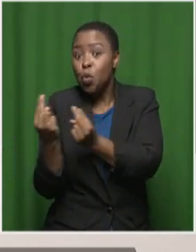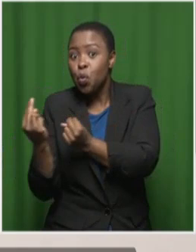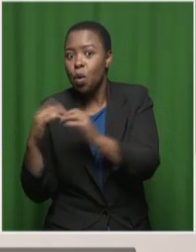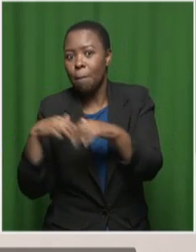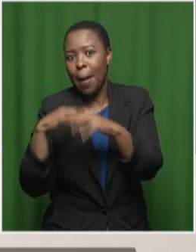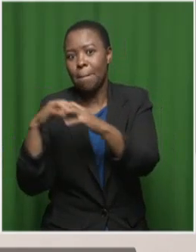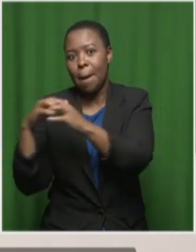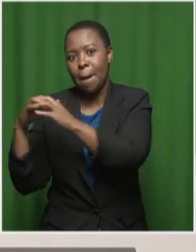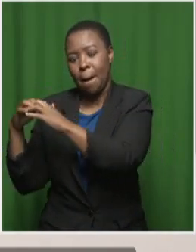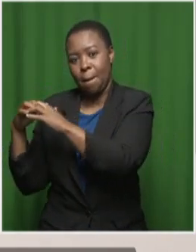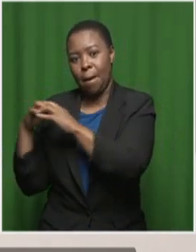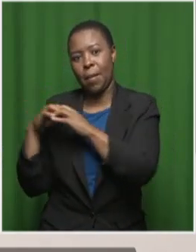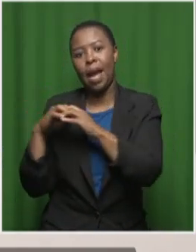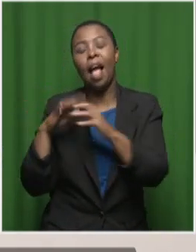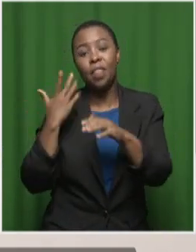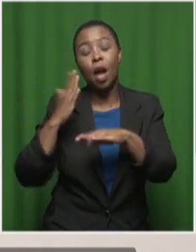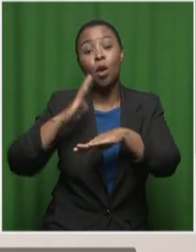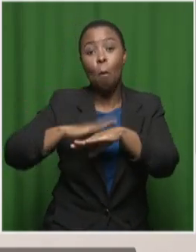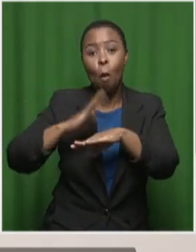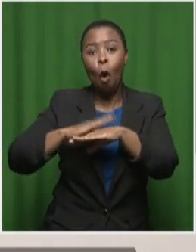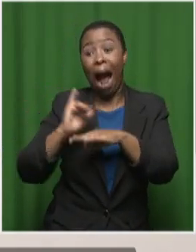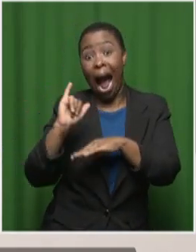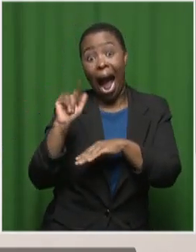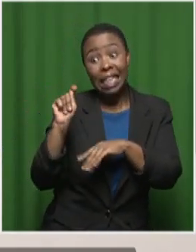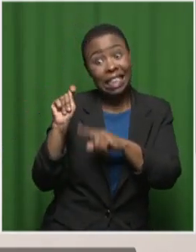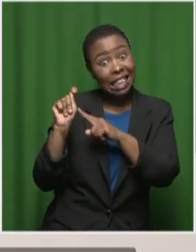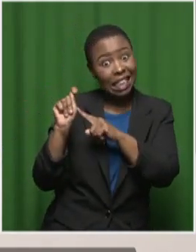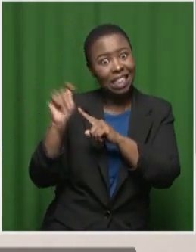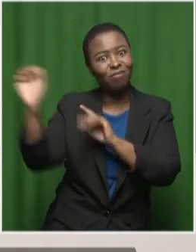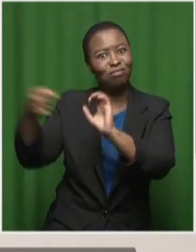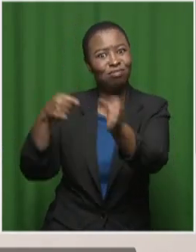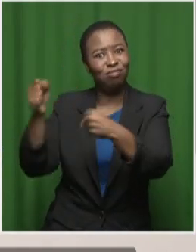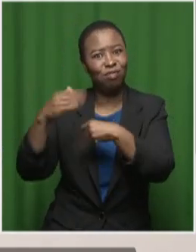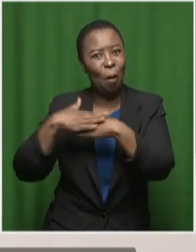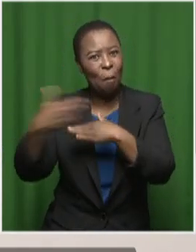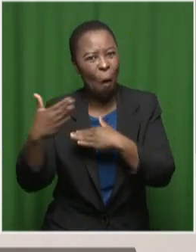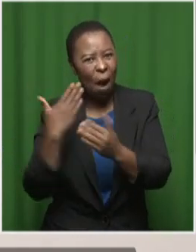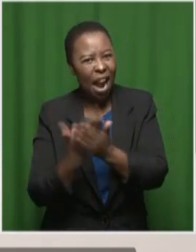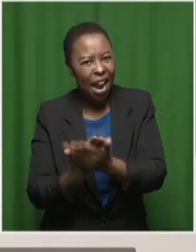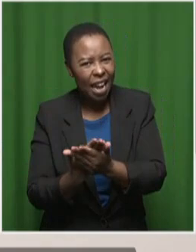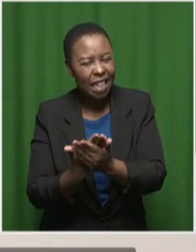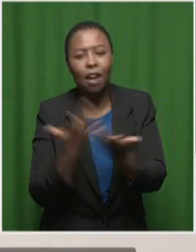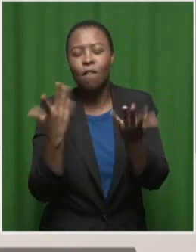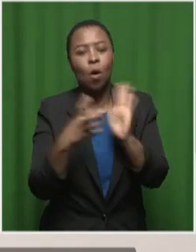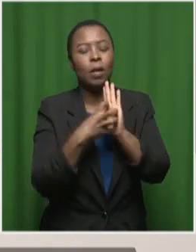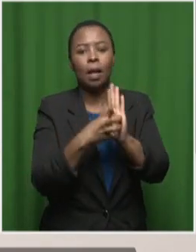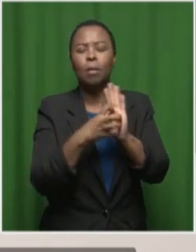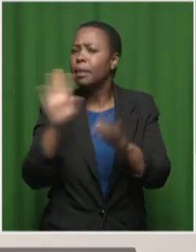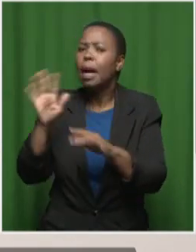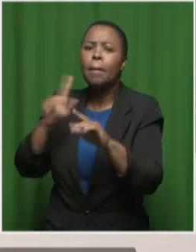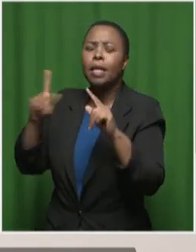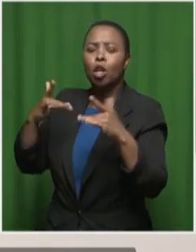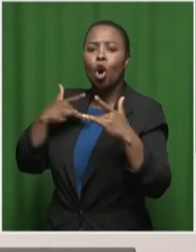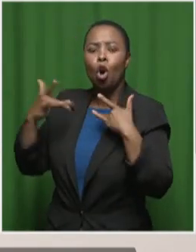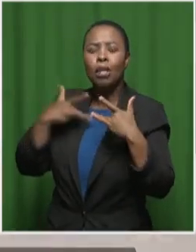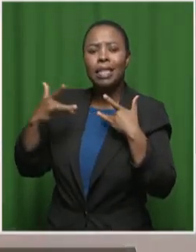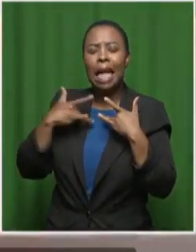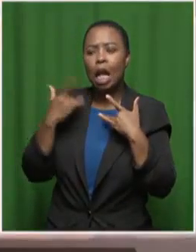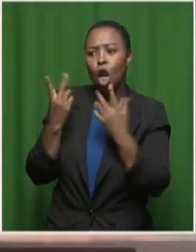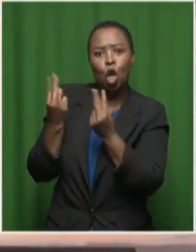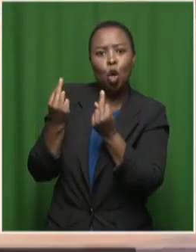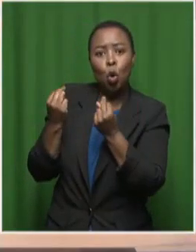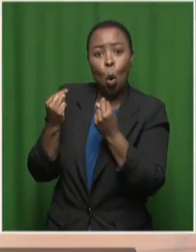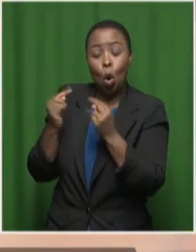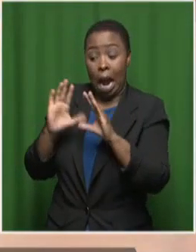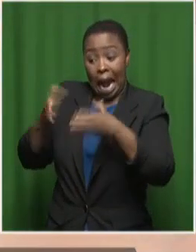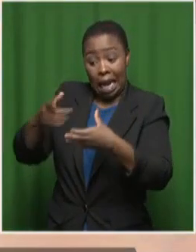result in a boom in employment in IT. Cybersecurity, for example, is... But the concern is that the new category